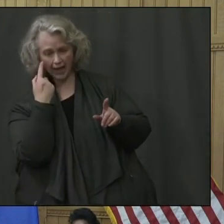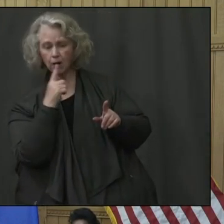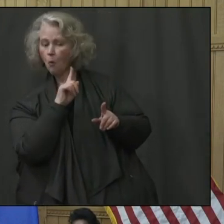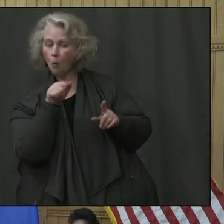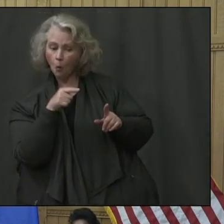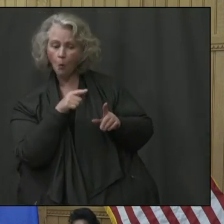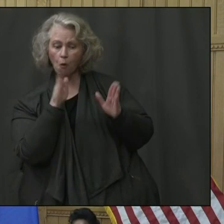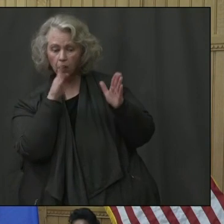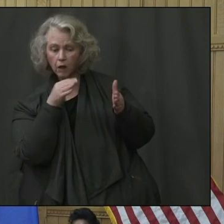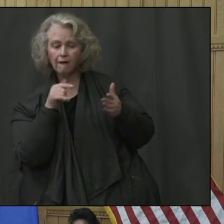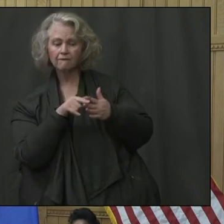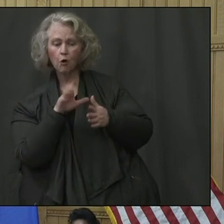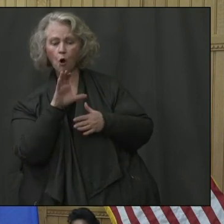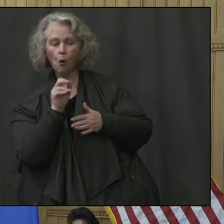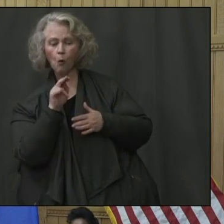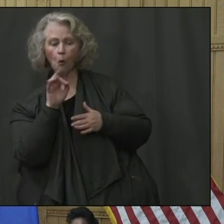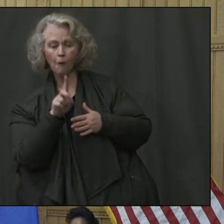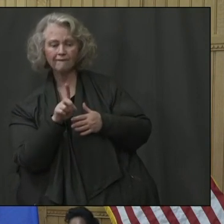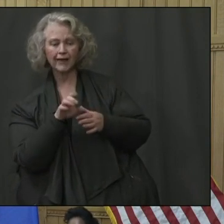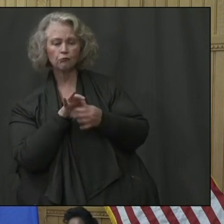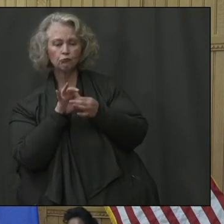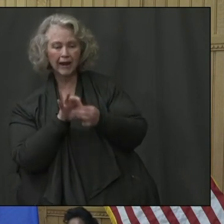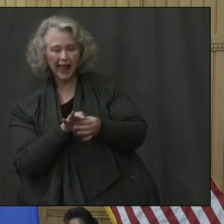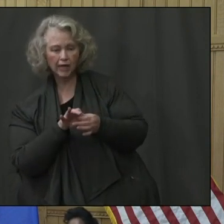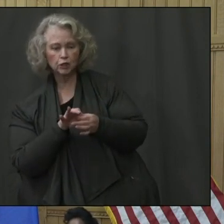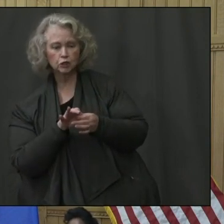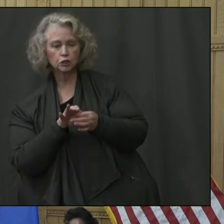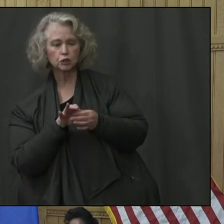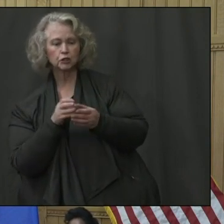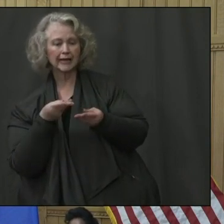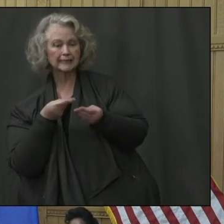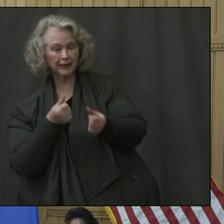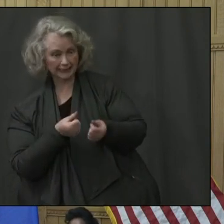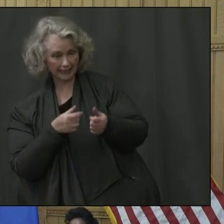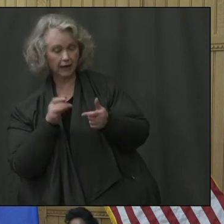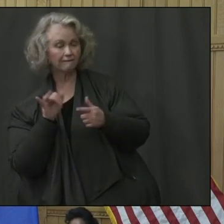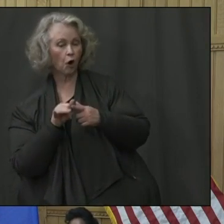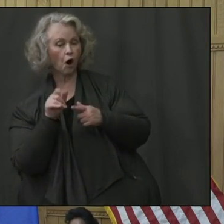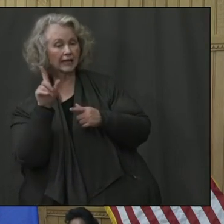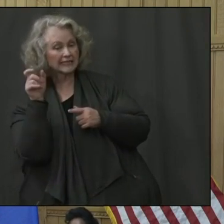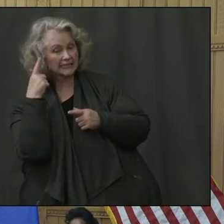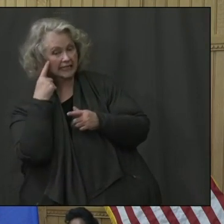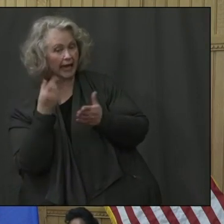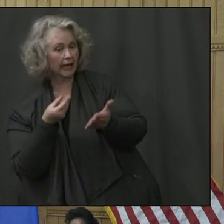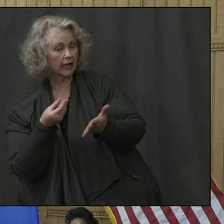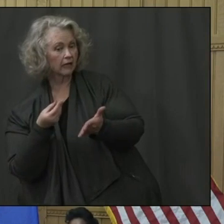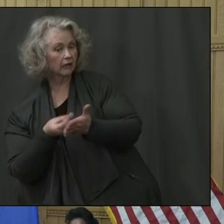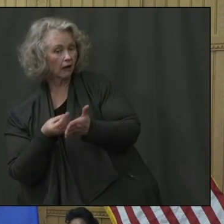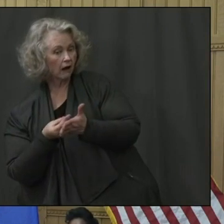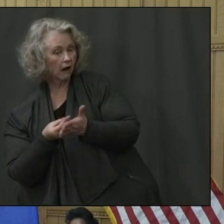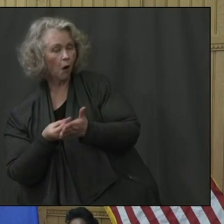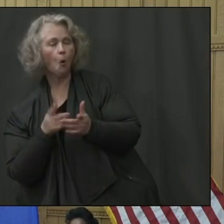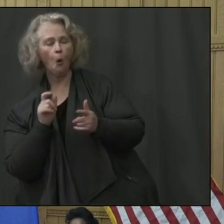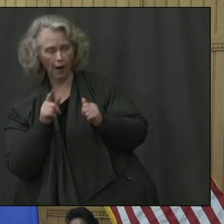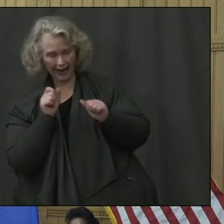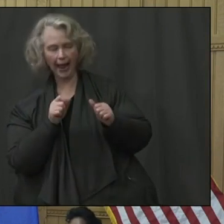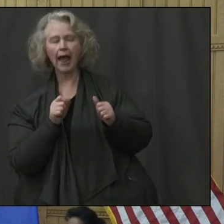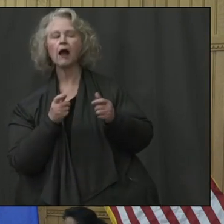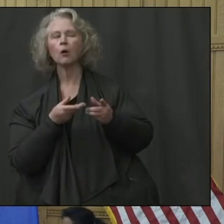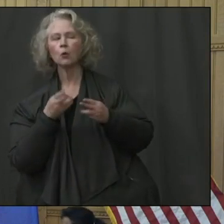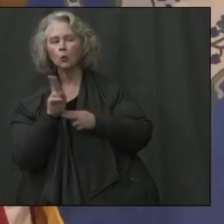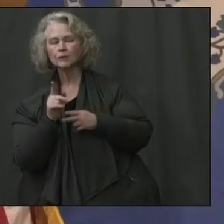expenses. Is that the state only or is that for the cities and towns too? Is that only for the state government is what I meant by that?